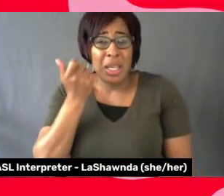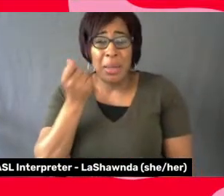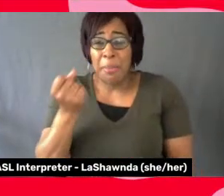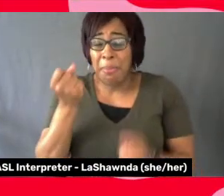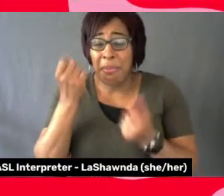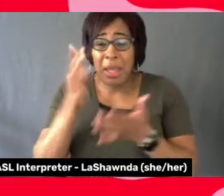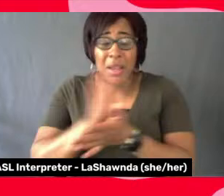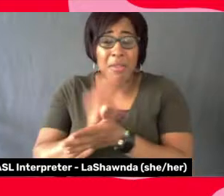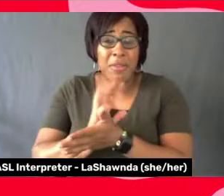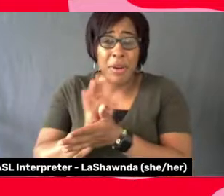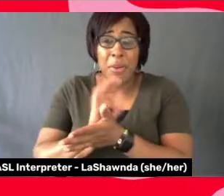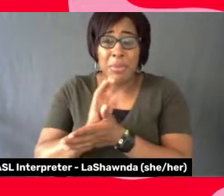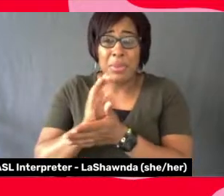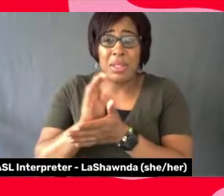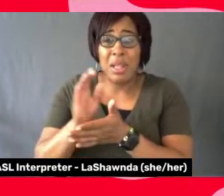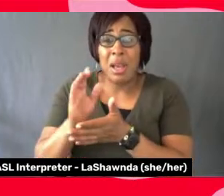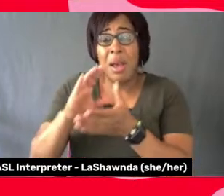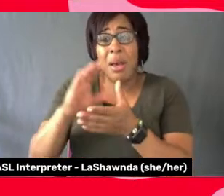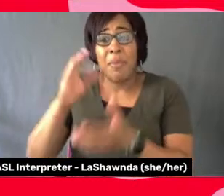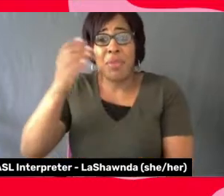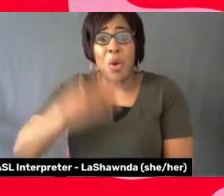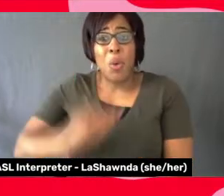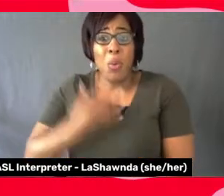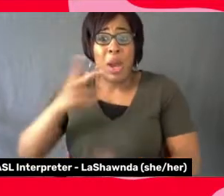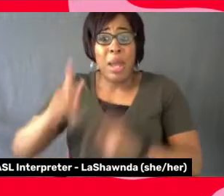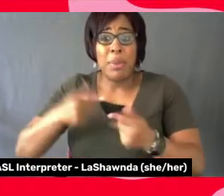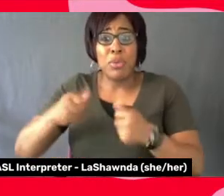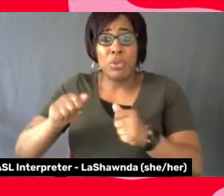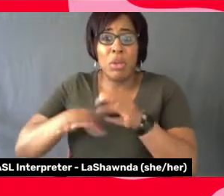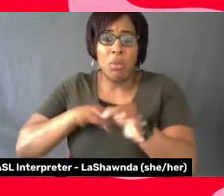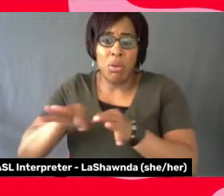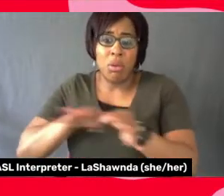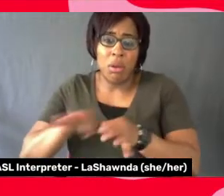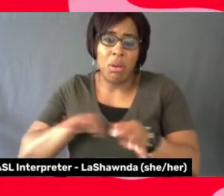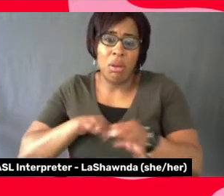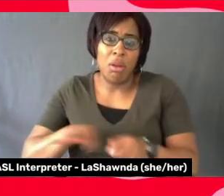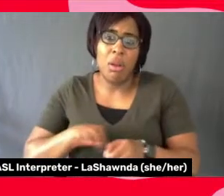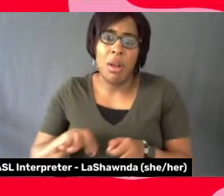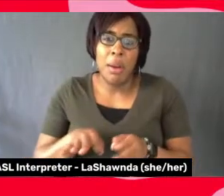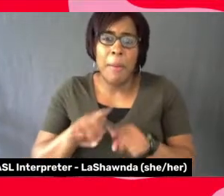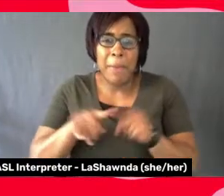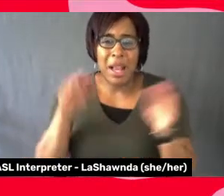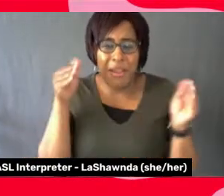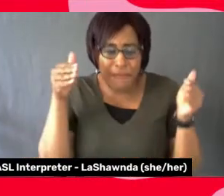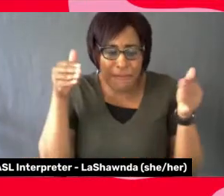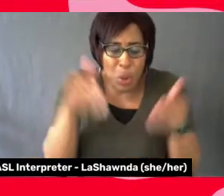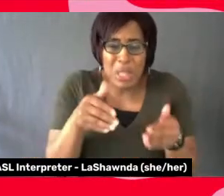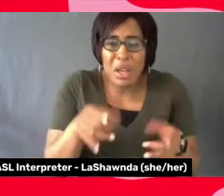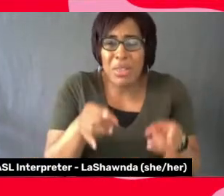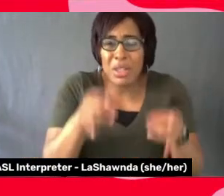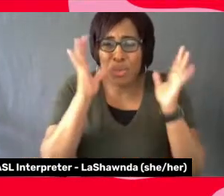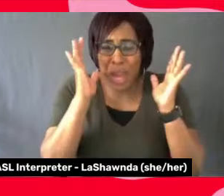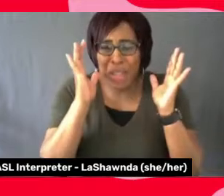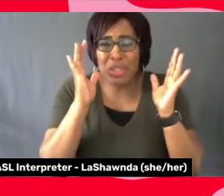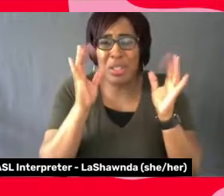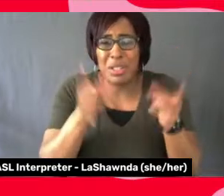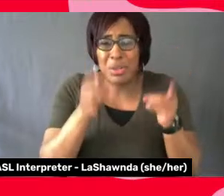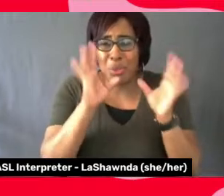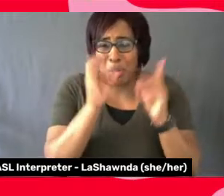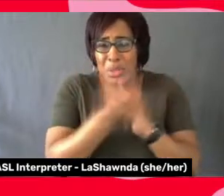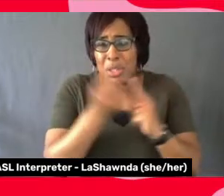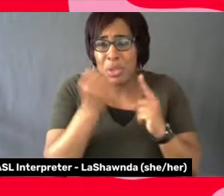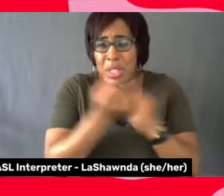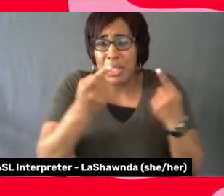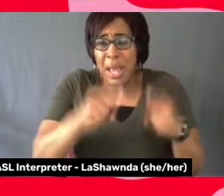focus on the tragedy of, you know, of an artist's life. And of course, there's tragedy. I'm not saying that's not